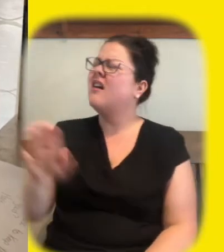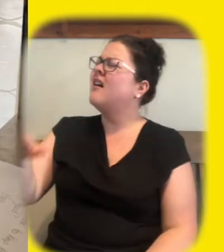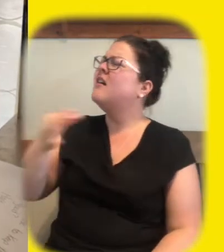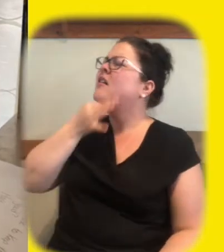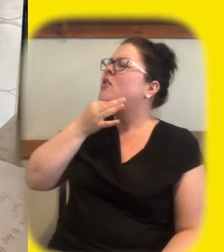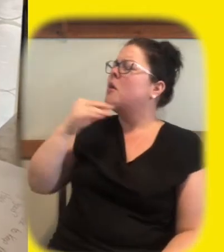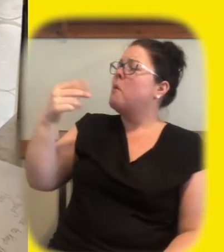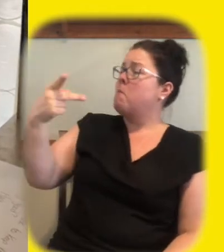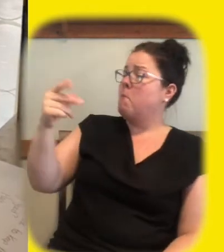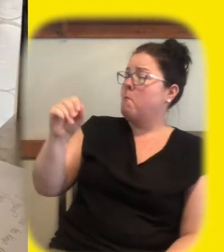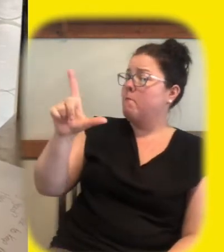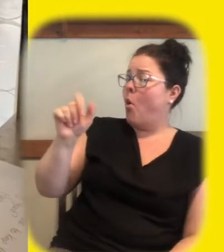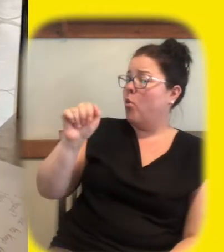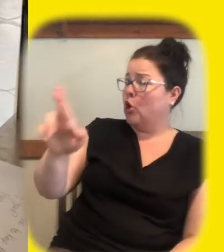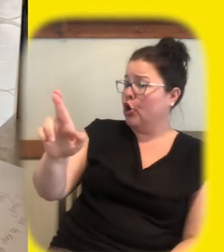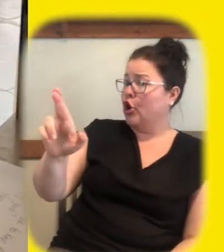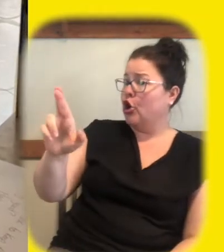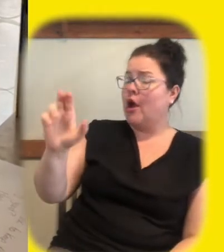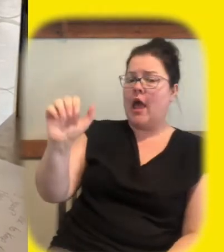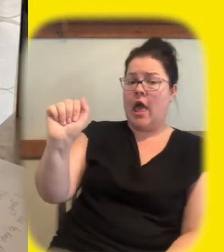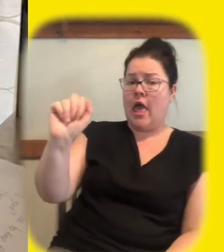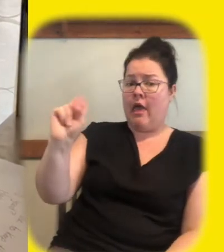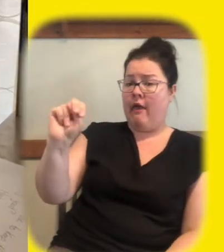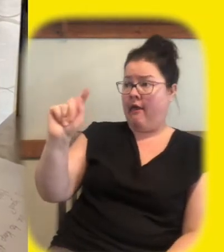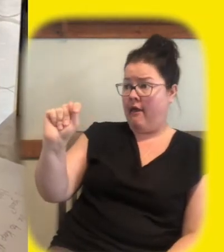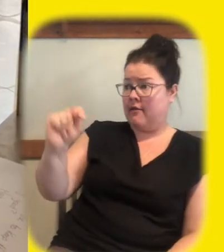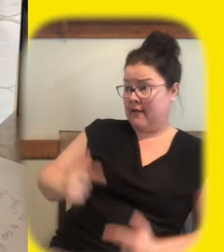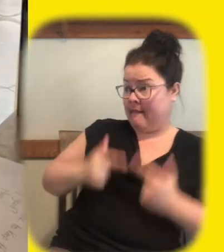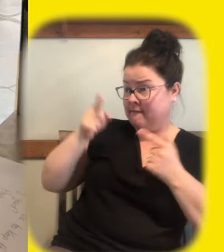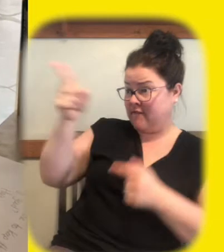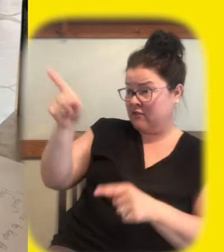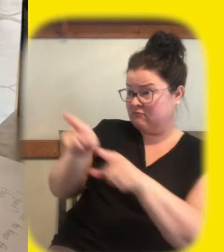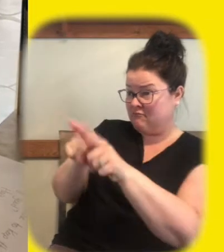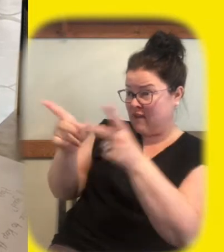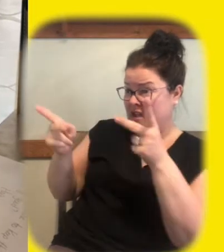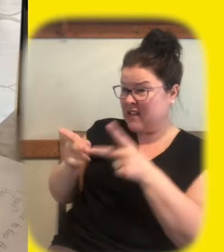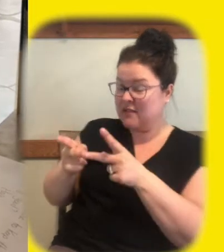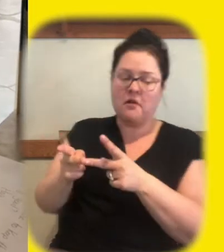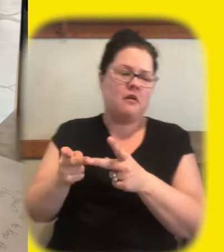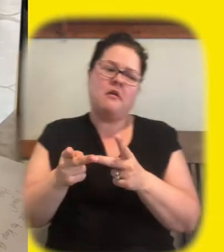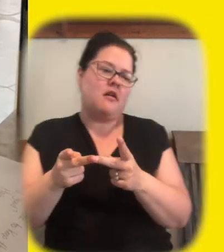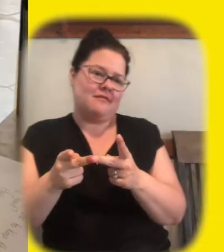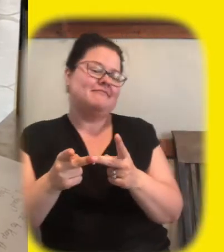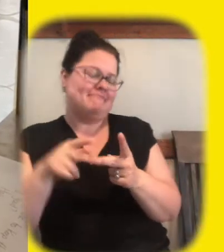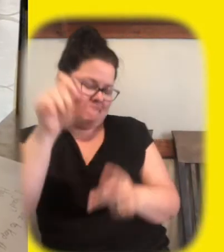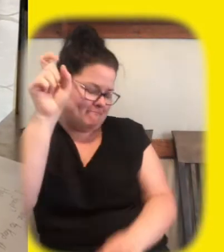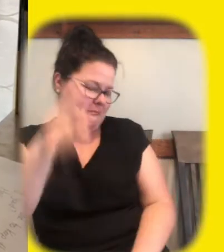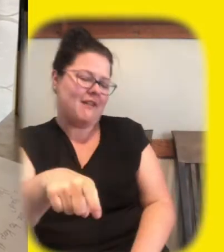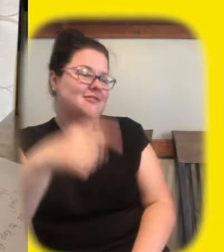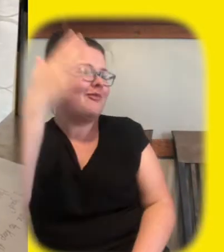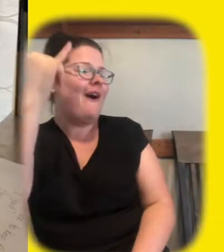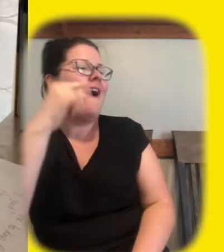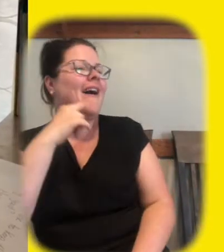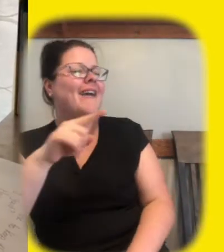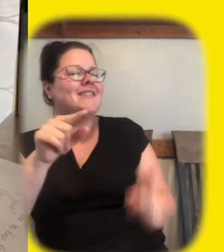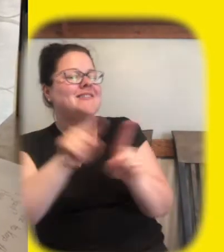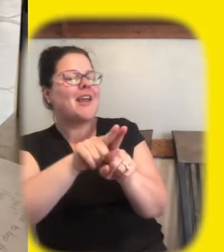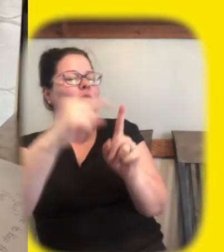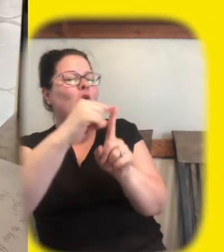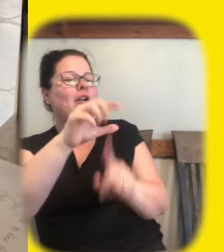polar ants they must antarctica good one